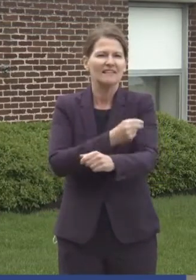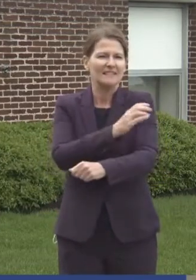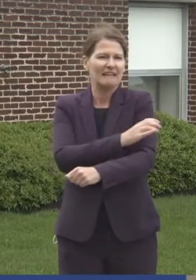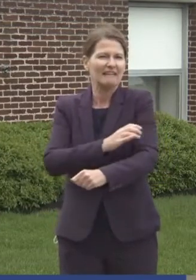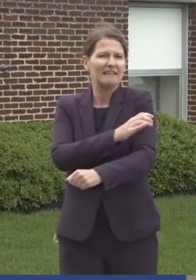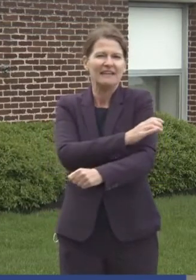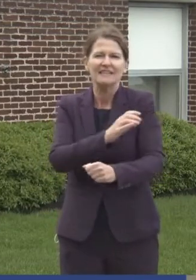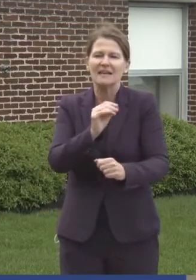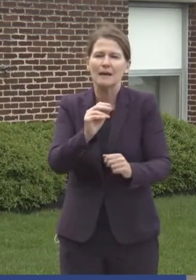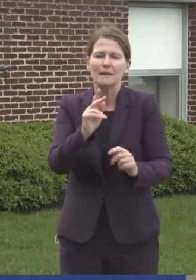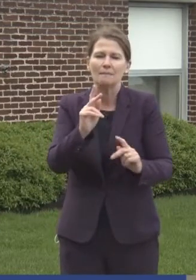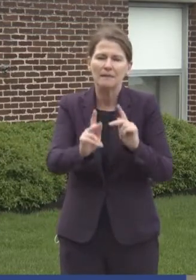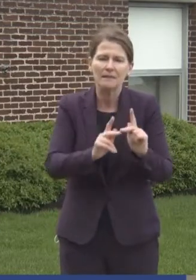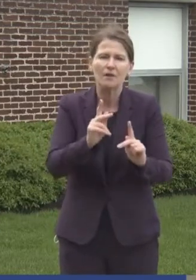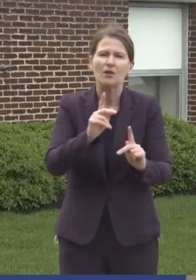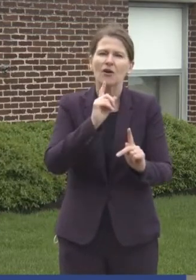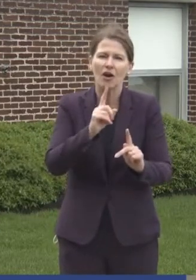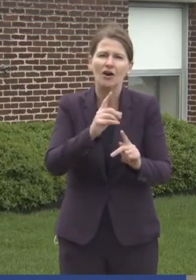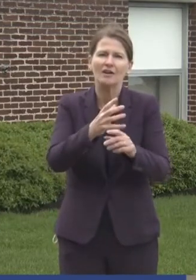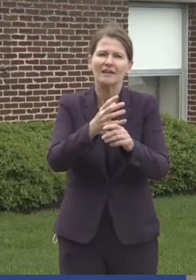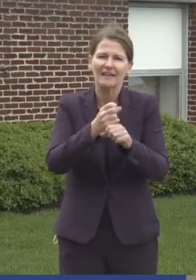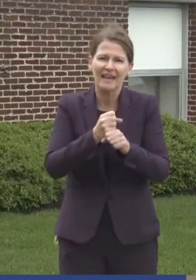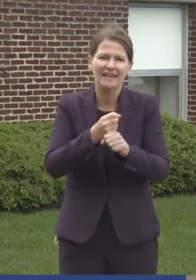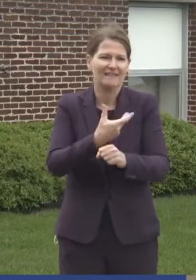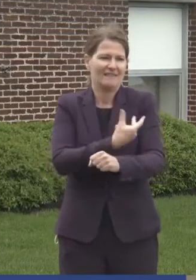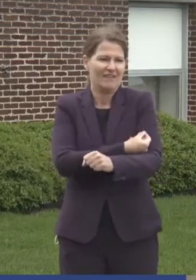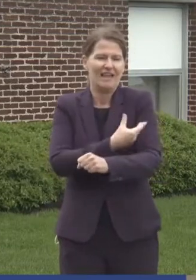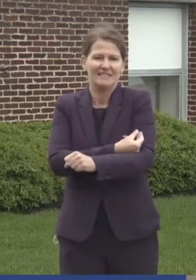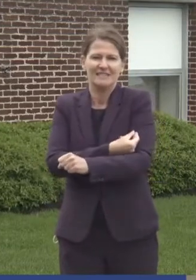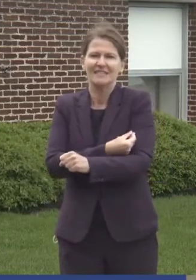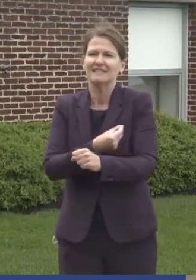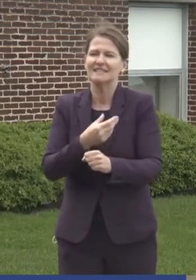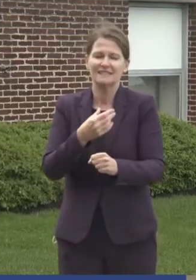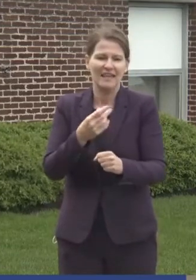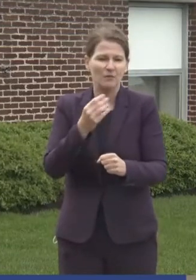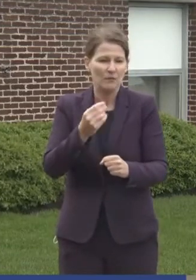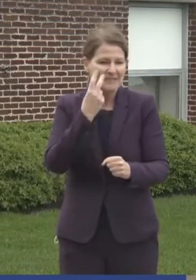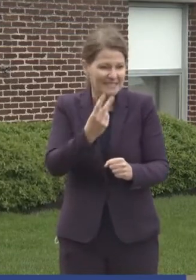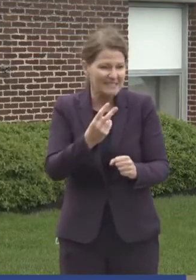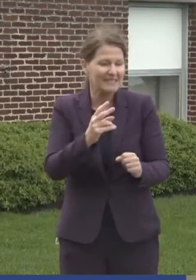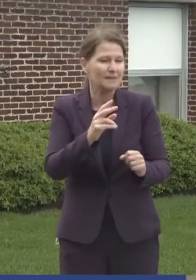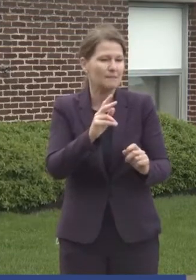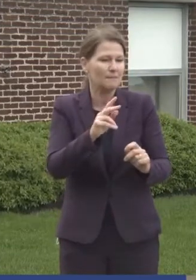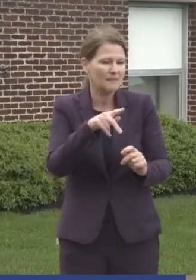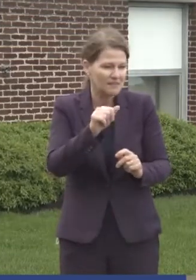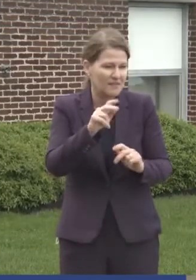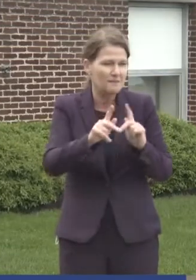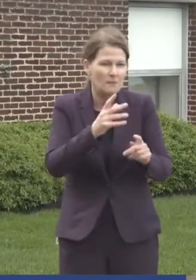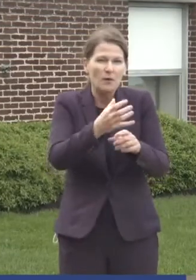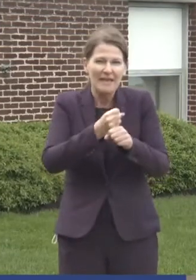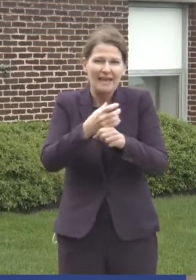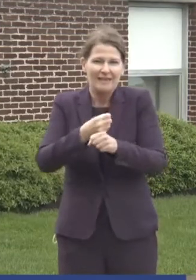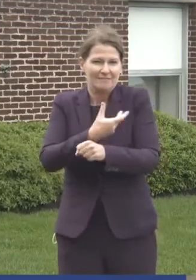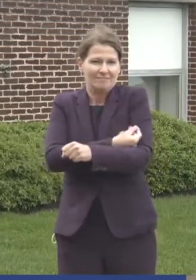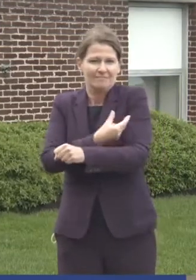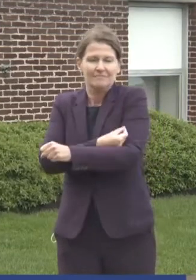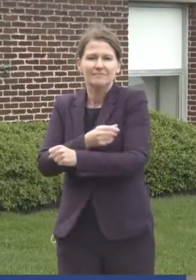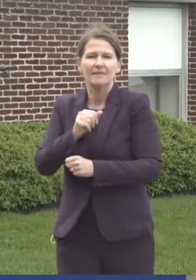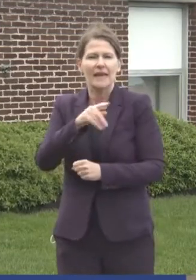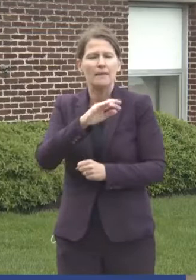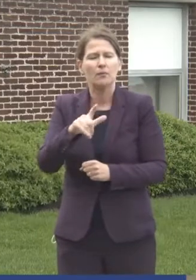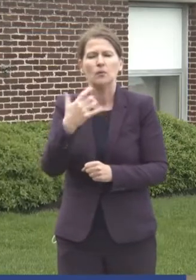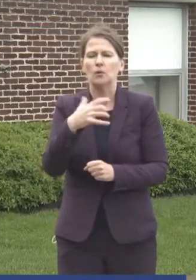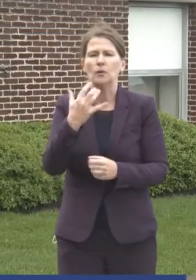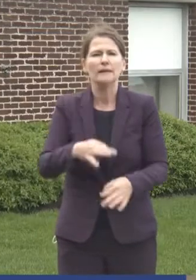folks really are having the COVID-19 vaccines get into the arms of Pennsylvanians. So April is a